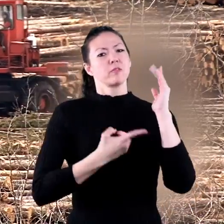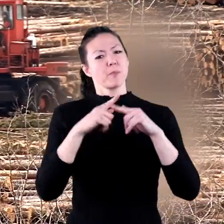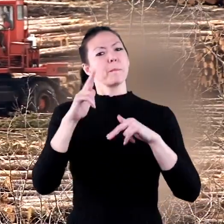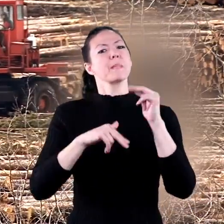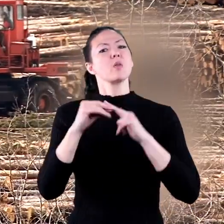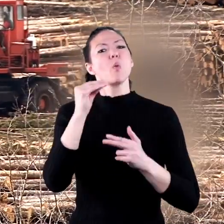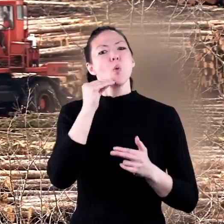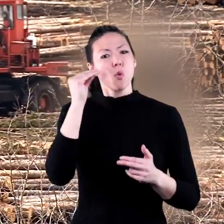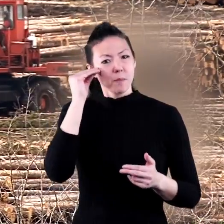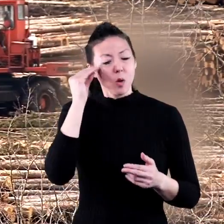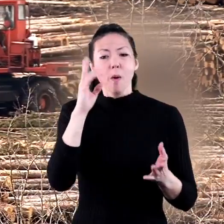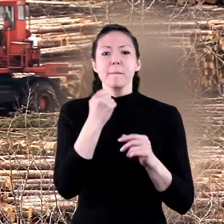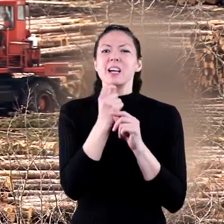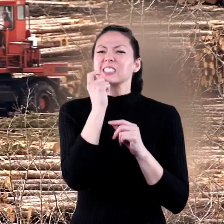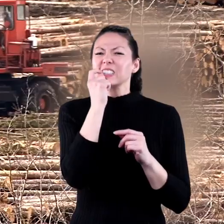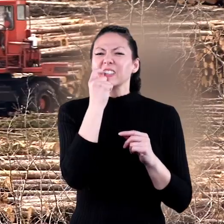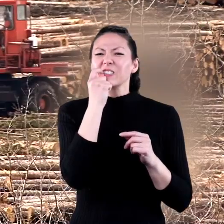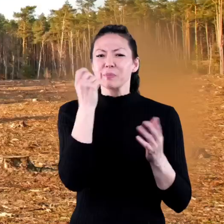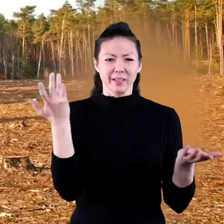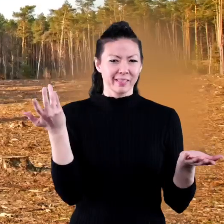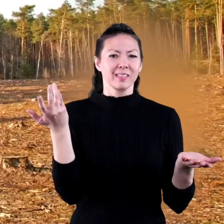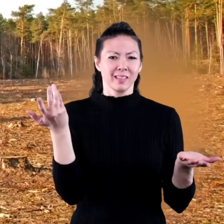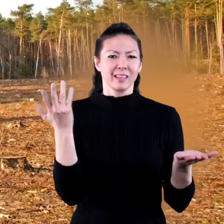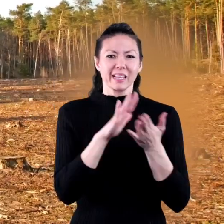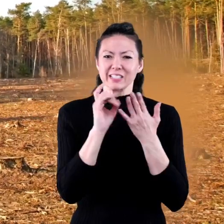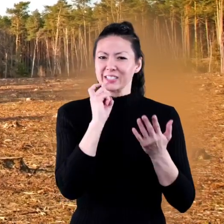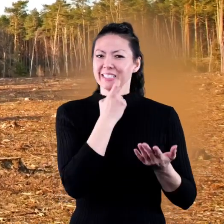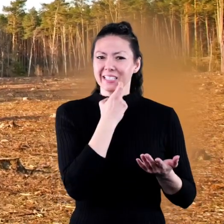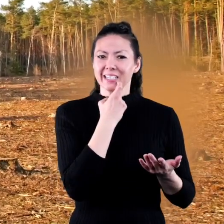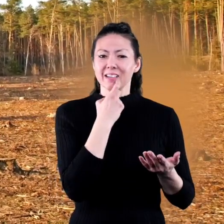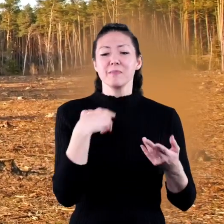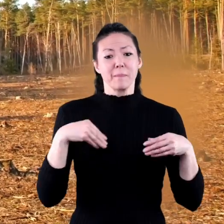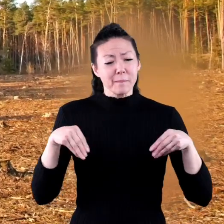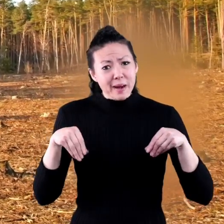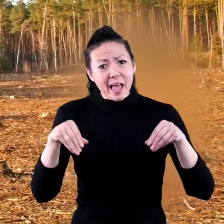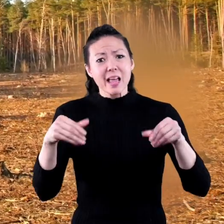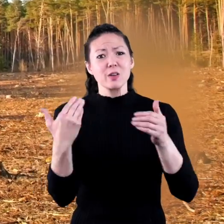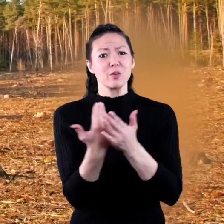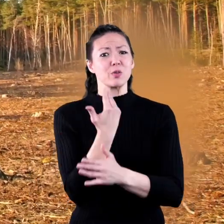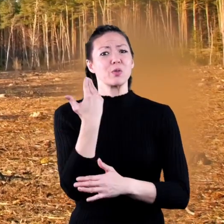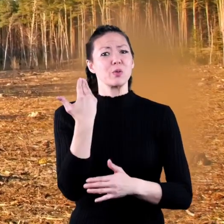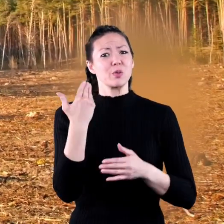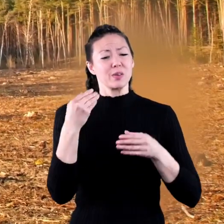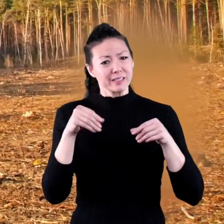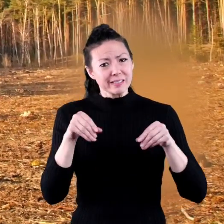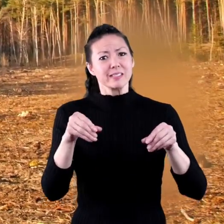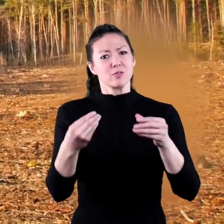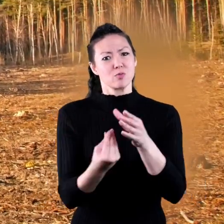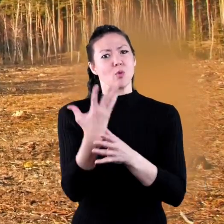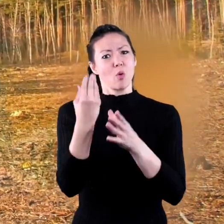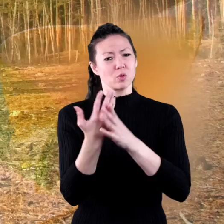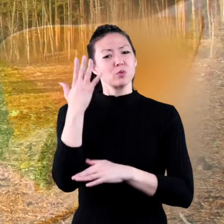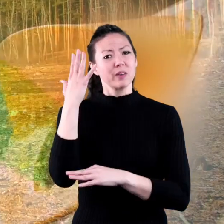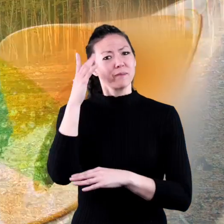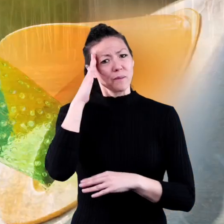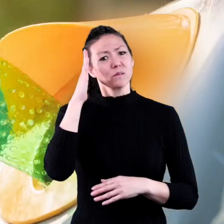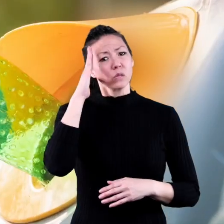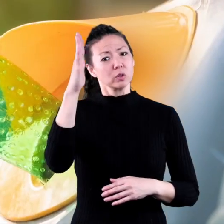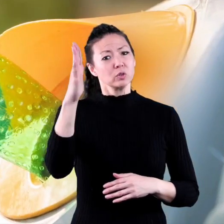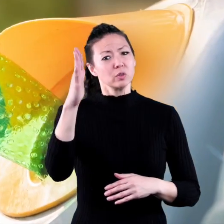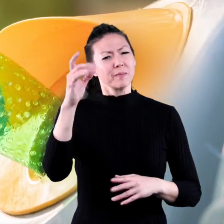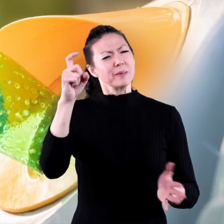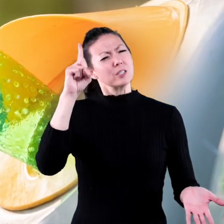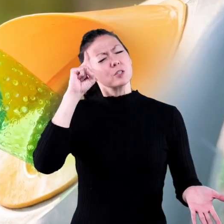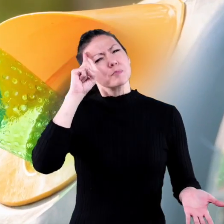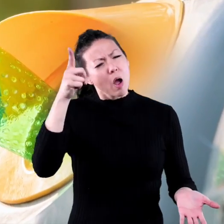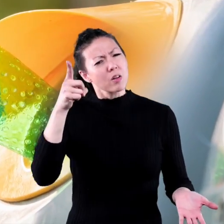to build homes and make toothpicks. But we must continue to plant new seedlings to have trees in the future. We've got